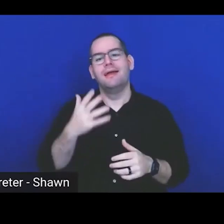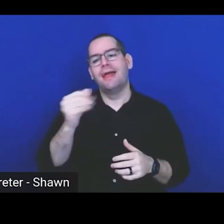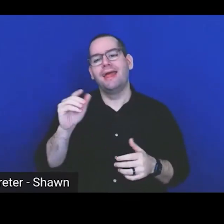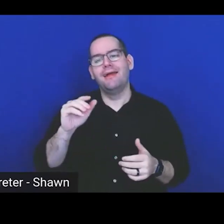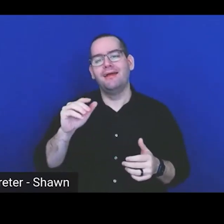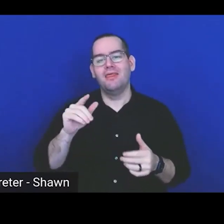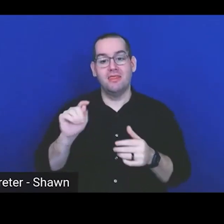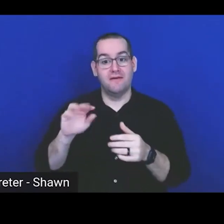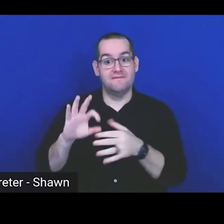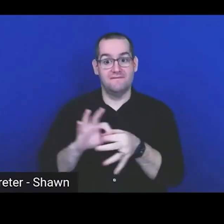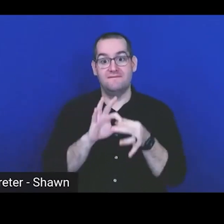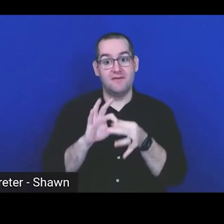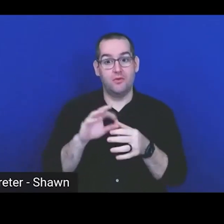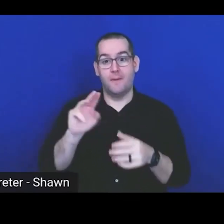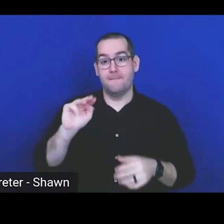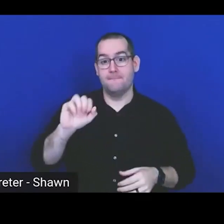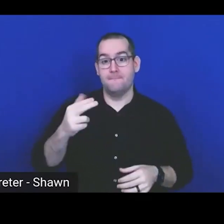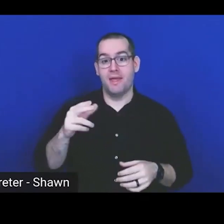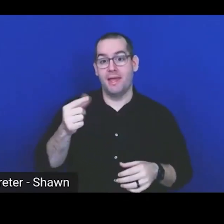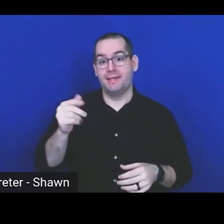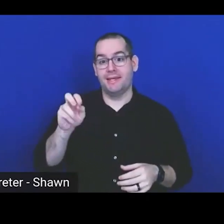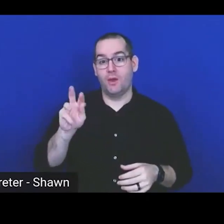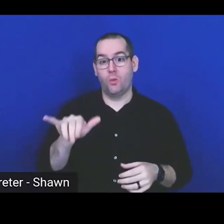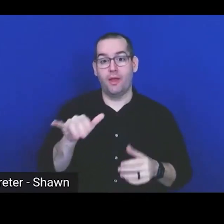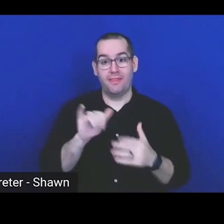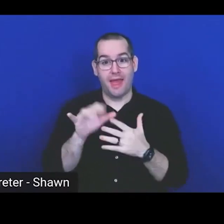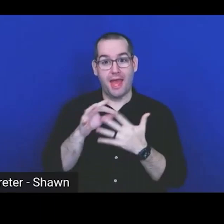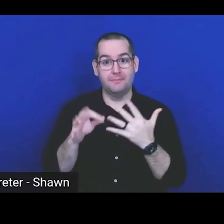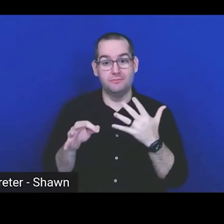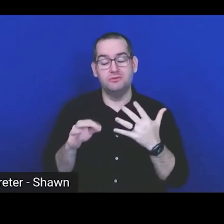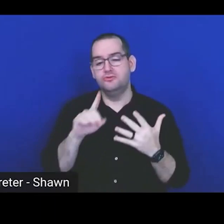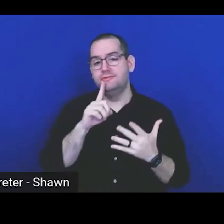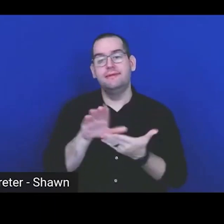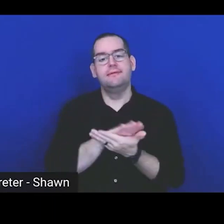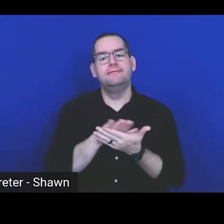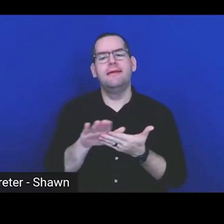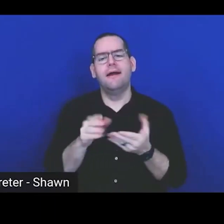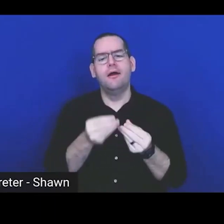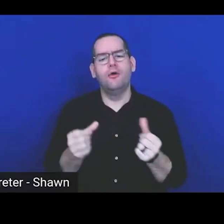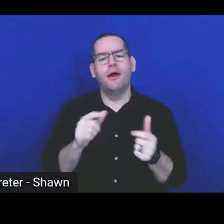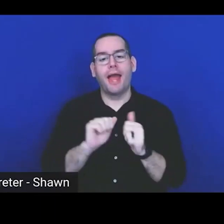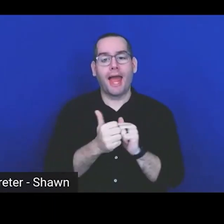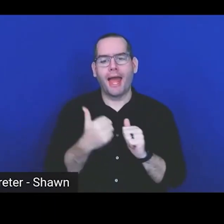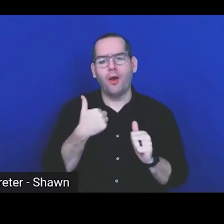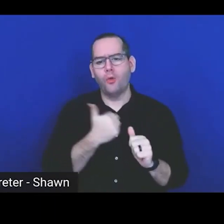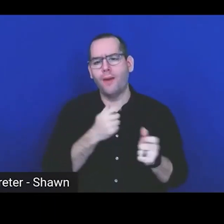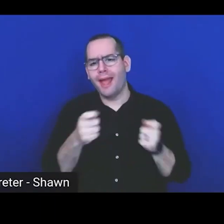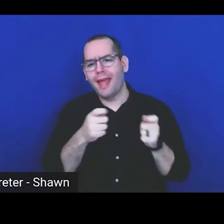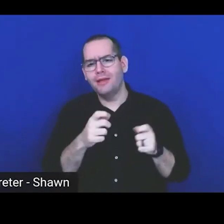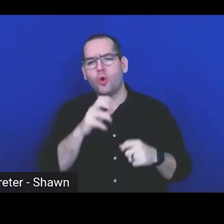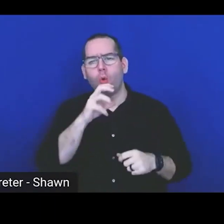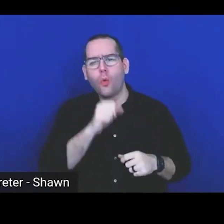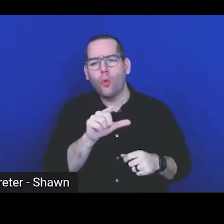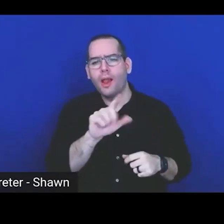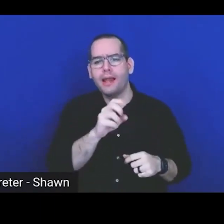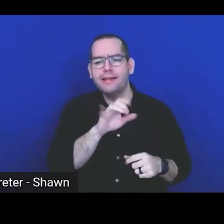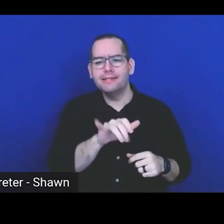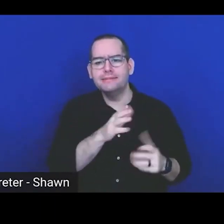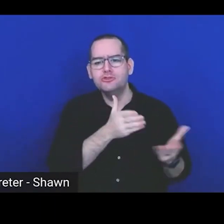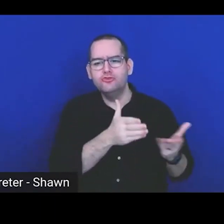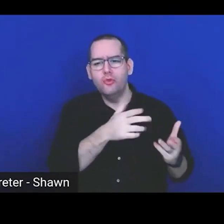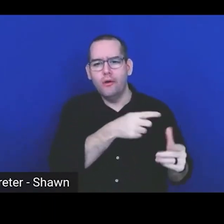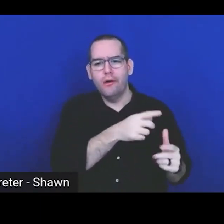mesh gateway option that we have there. It's a really nice solution to how can we handle those legacy services, making sure that we have a way